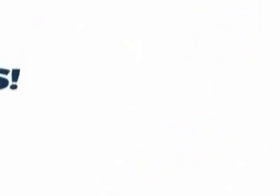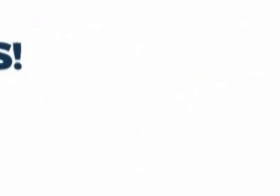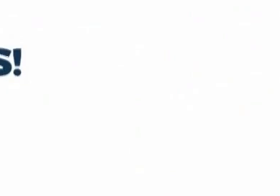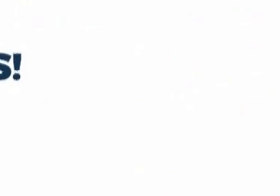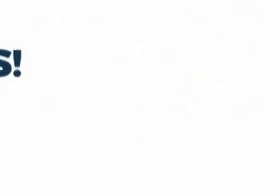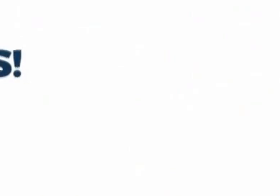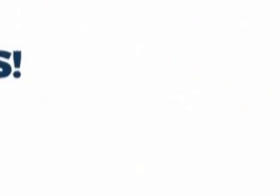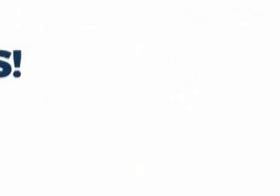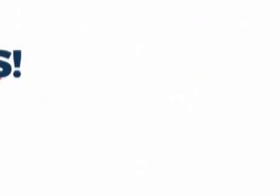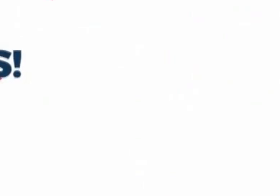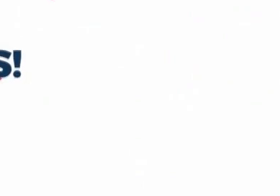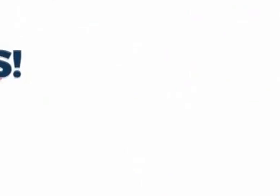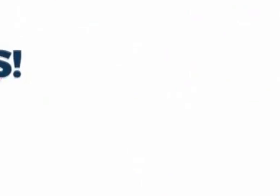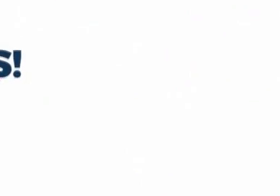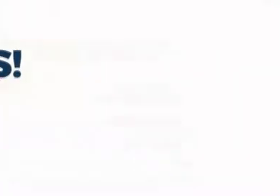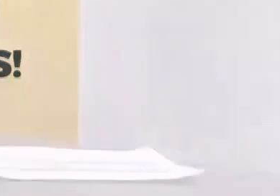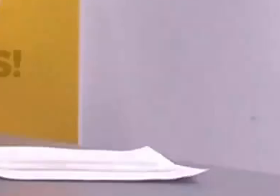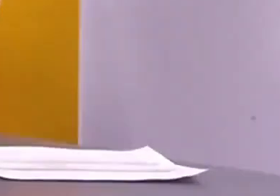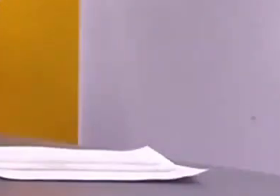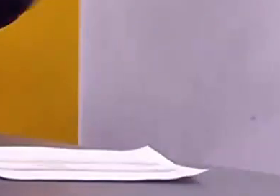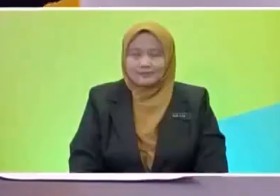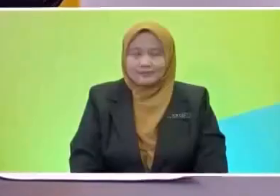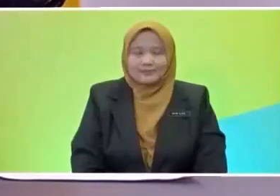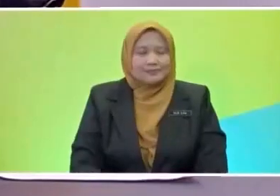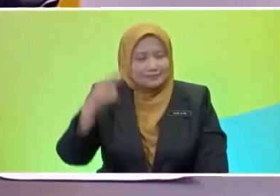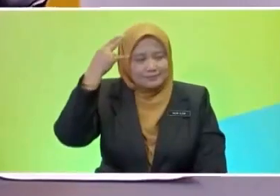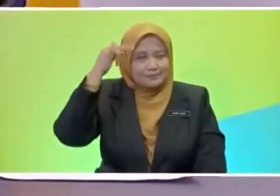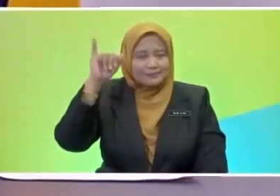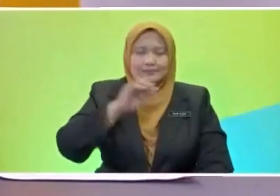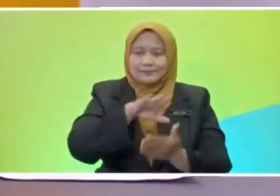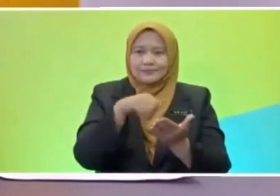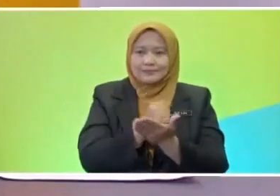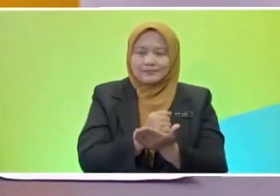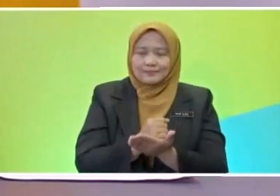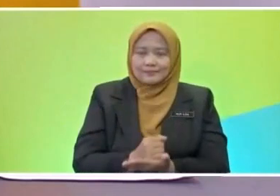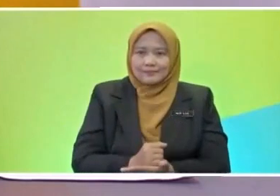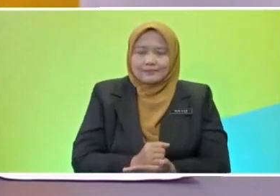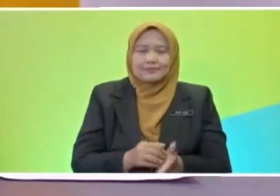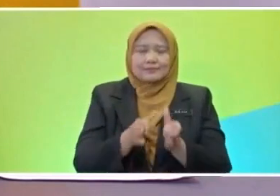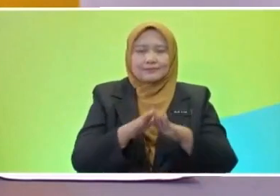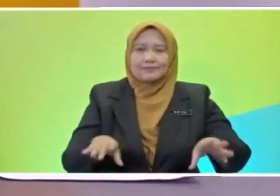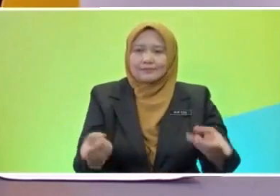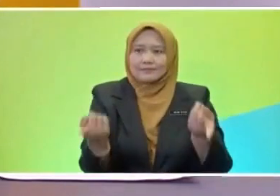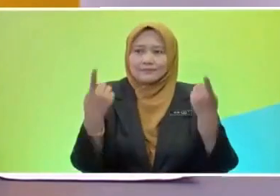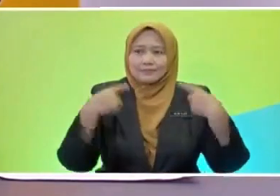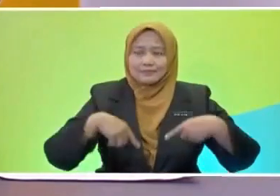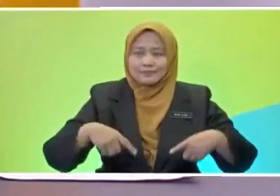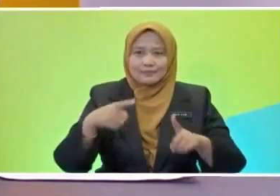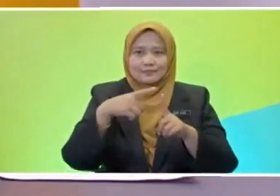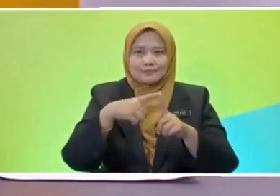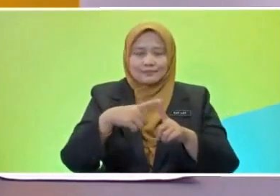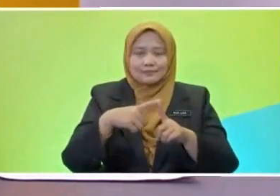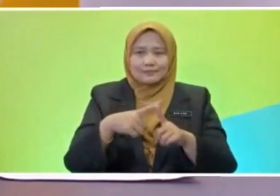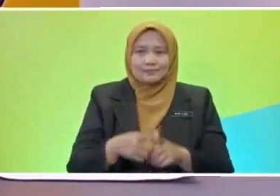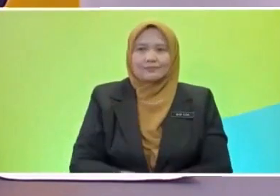Didik TV KPM Hi everybody, welcome to slot Tahap 1, Didik TV KPM. My name is Chris and